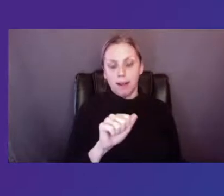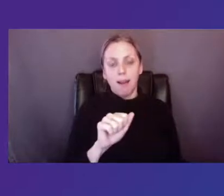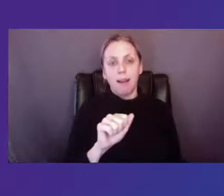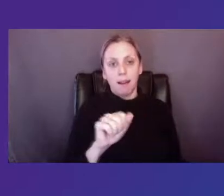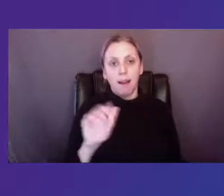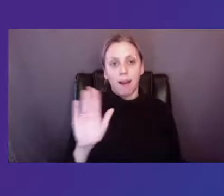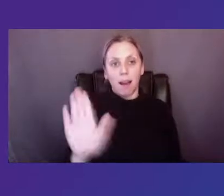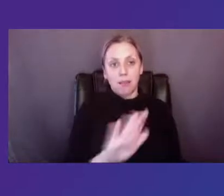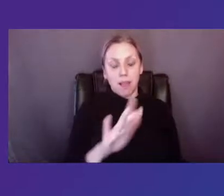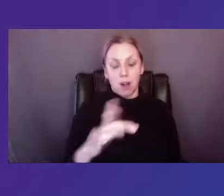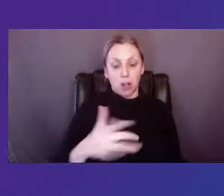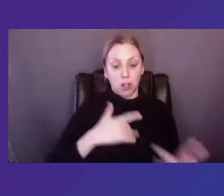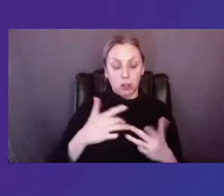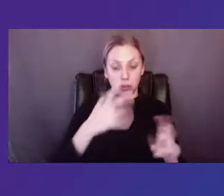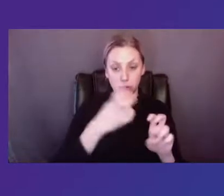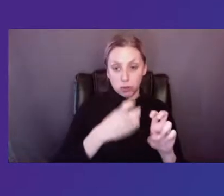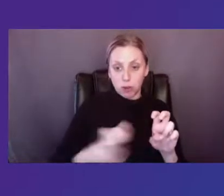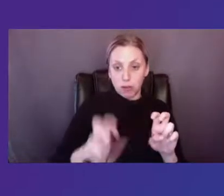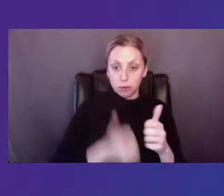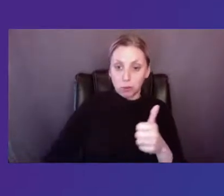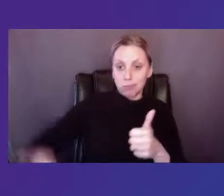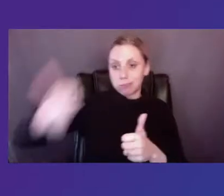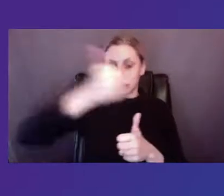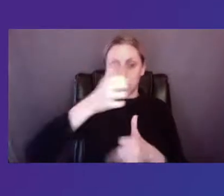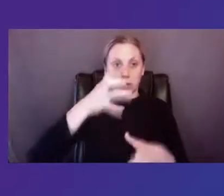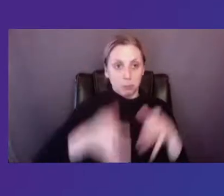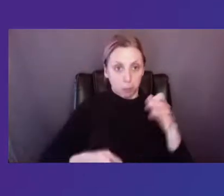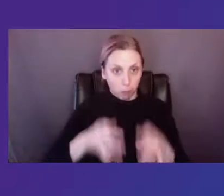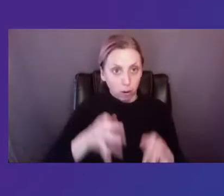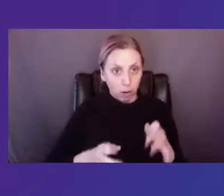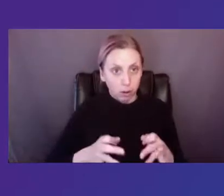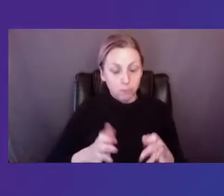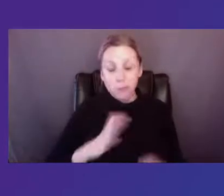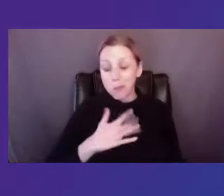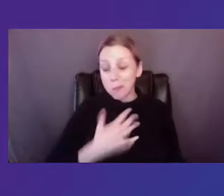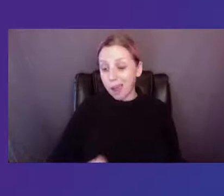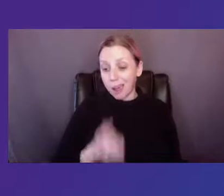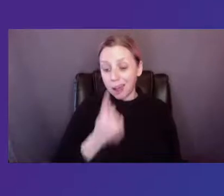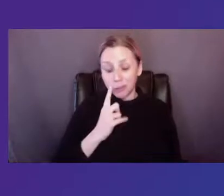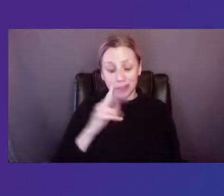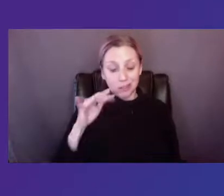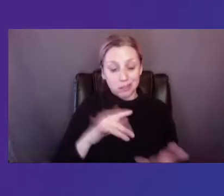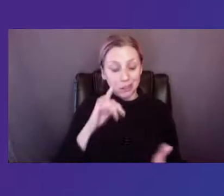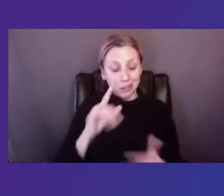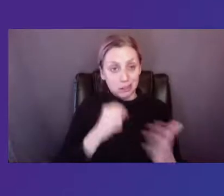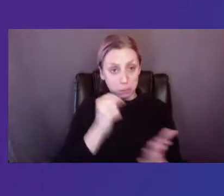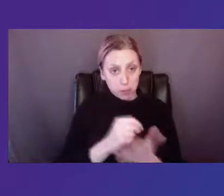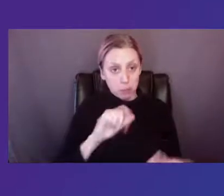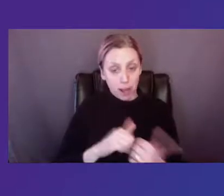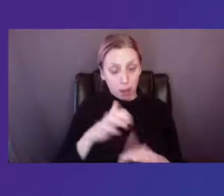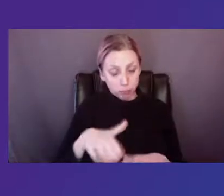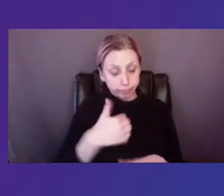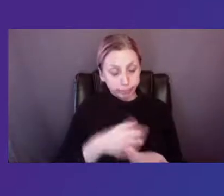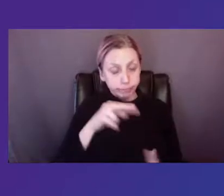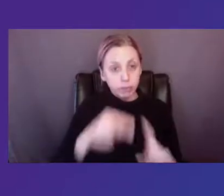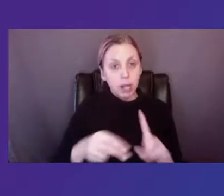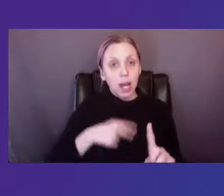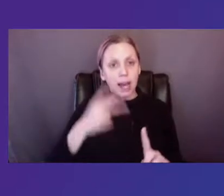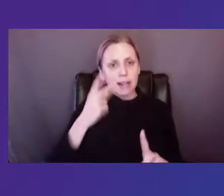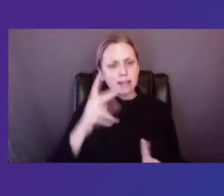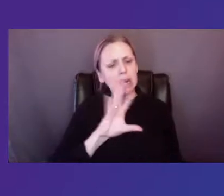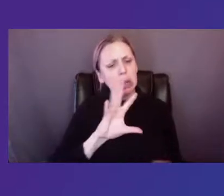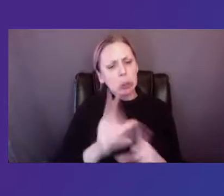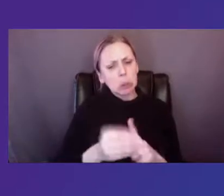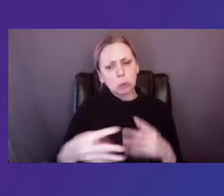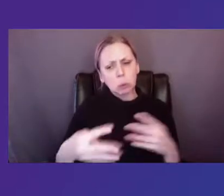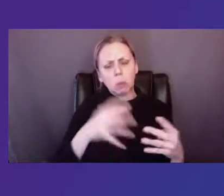travel all the way to the Supreme Court. So in my study of this period, just by way of framing, I look at the culture wars, but I actually